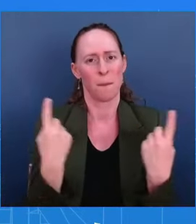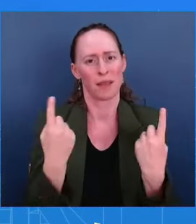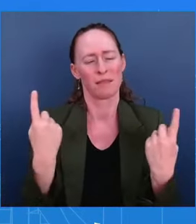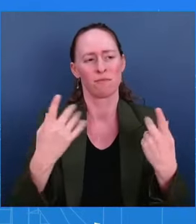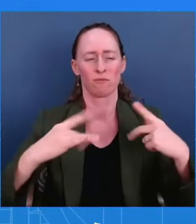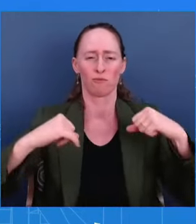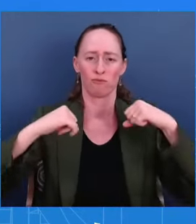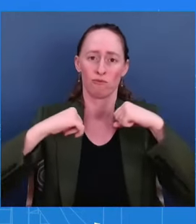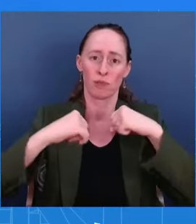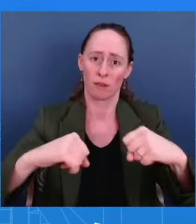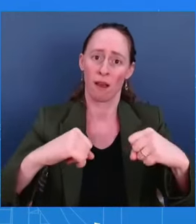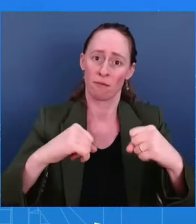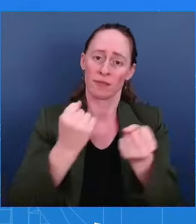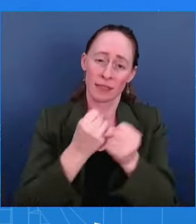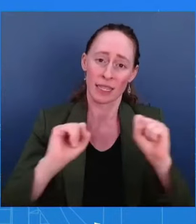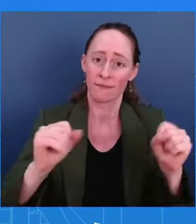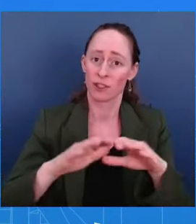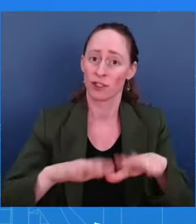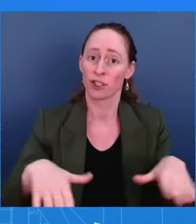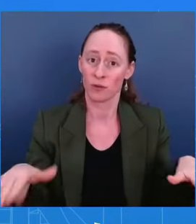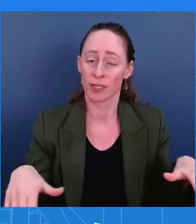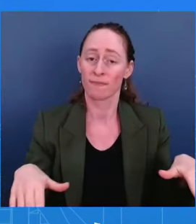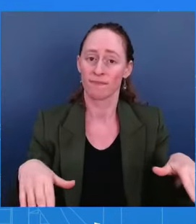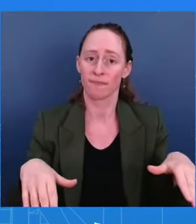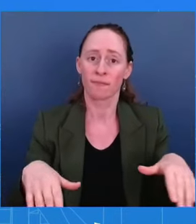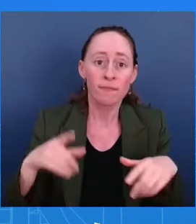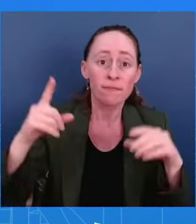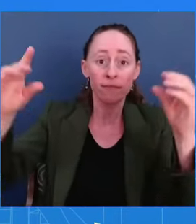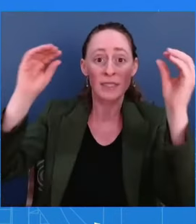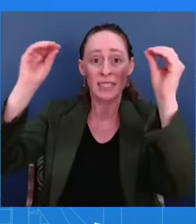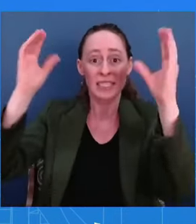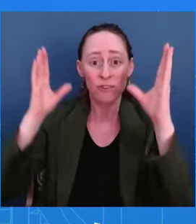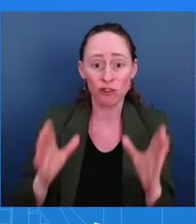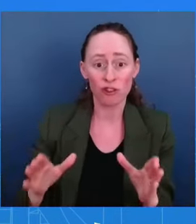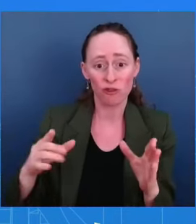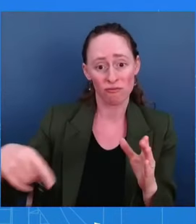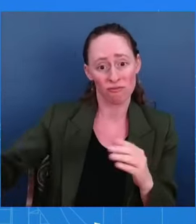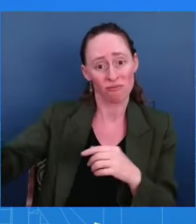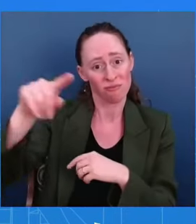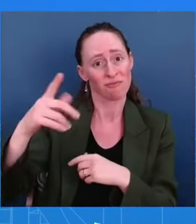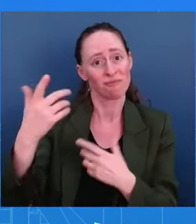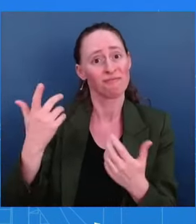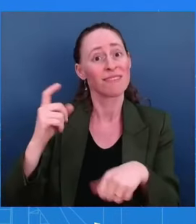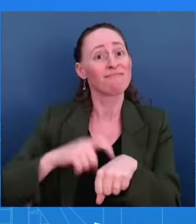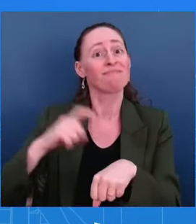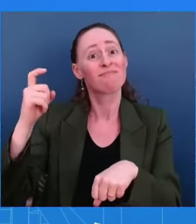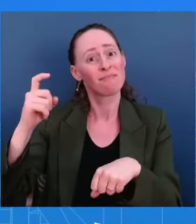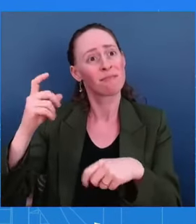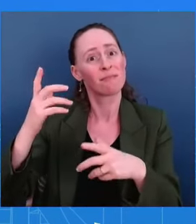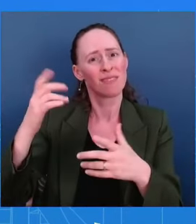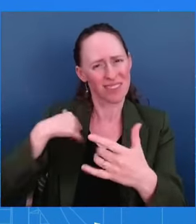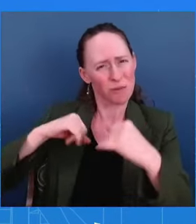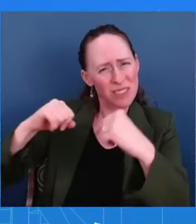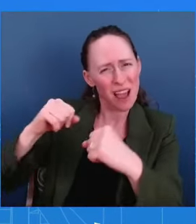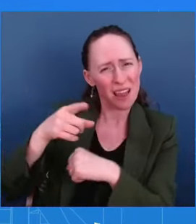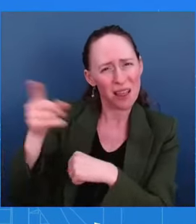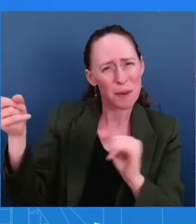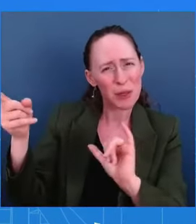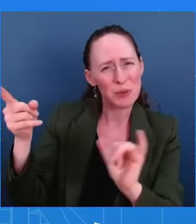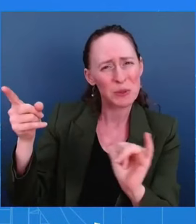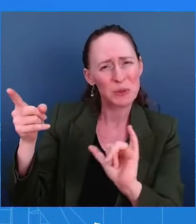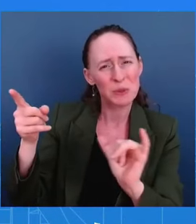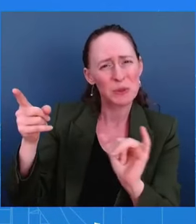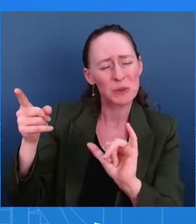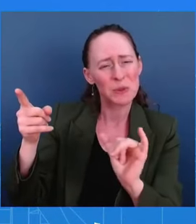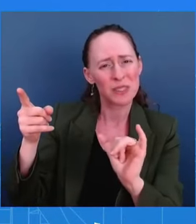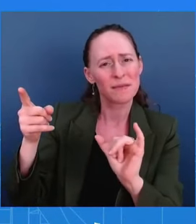supposed to protect our children, who are they supposed to learn from, safe. And enough is enough. Congress needs to act.